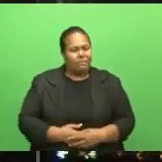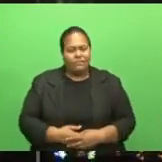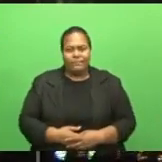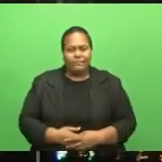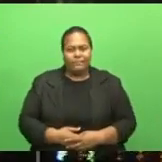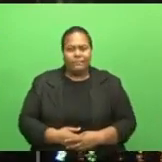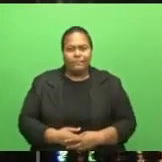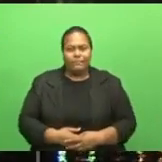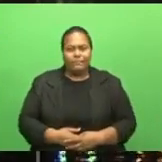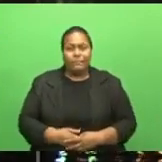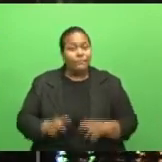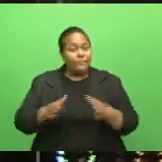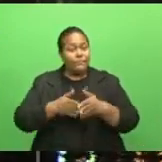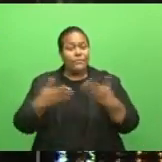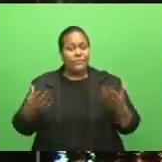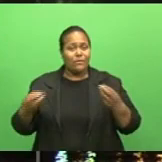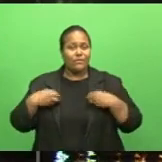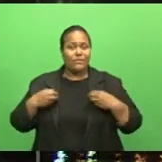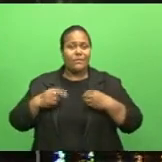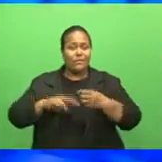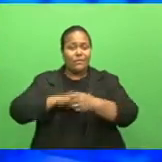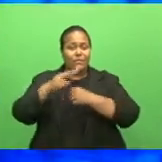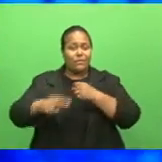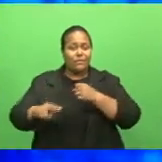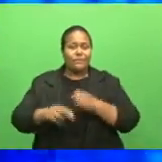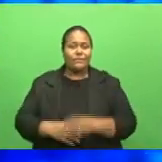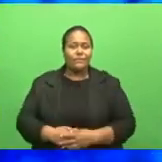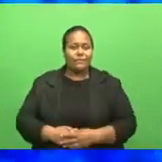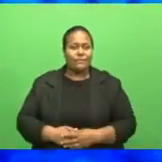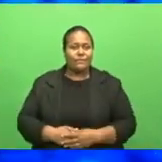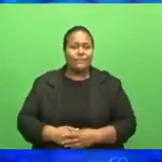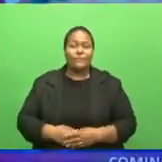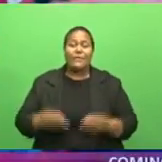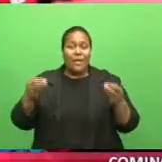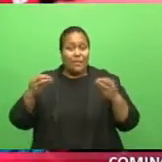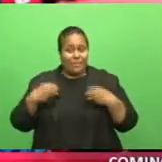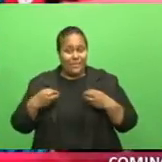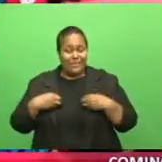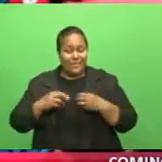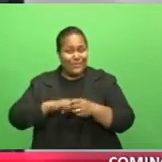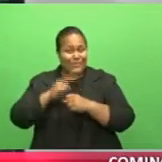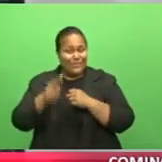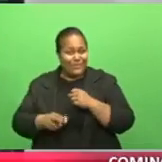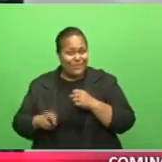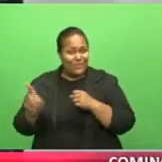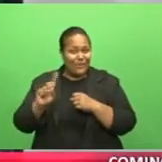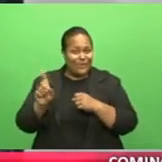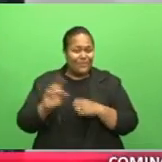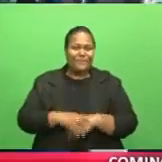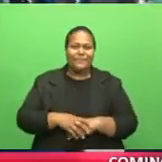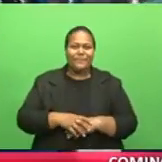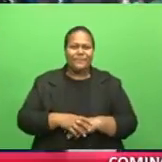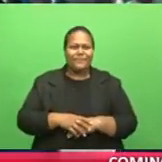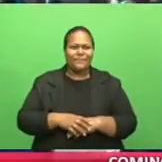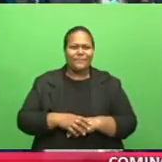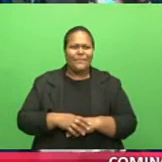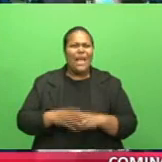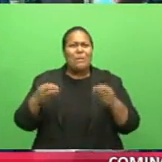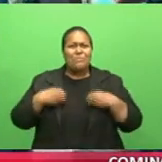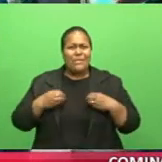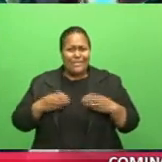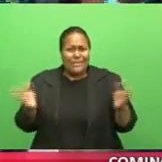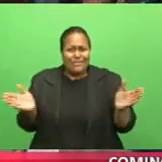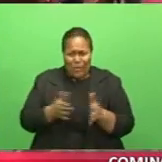And Whitney joins us now with business. Thanks, Jackie. business tonight, entrepreneurs undergo financial literacy